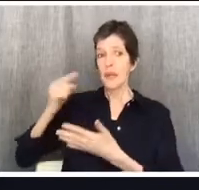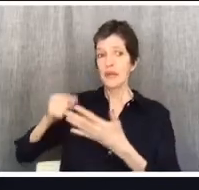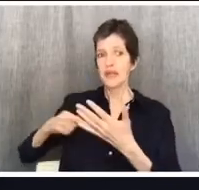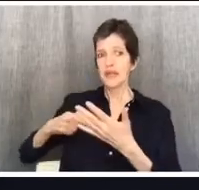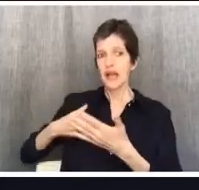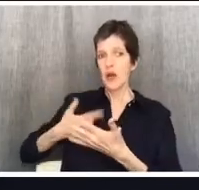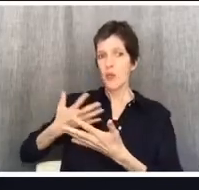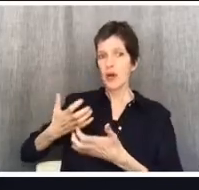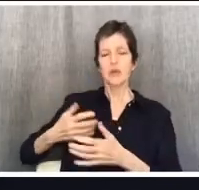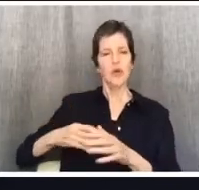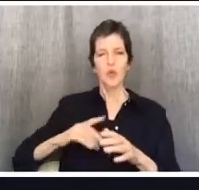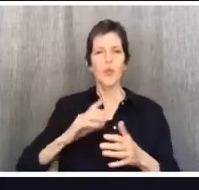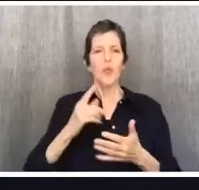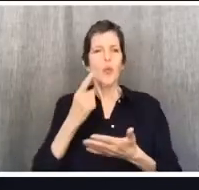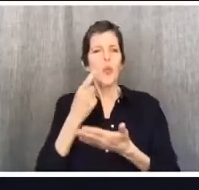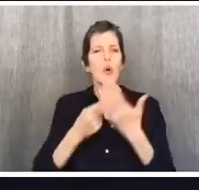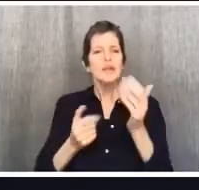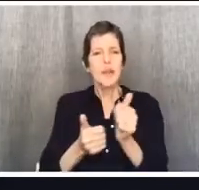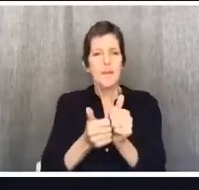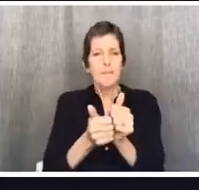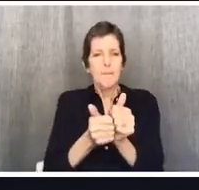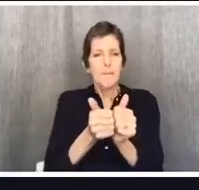matters more than me being successful.